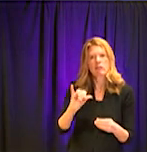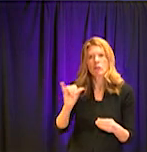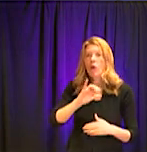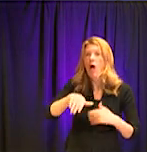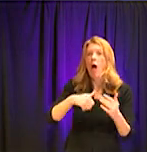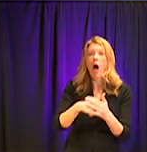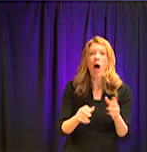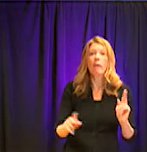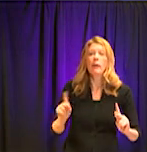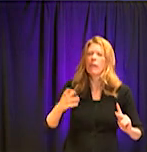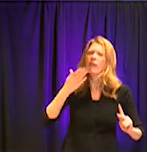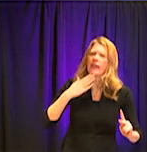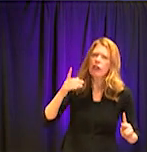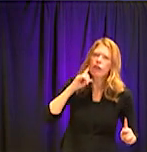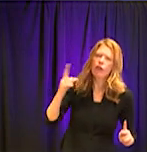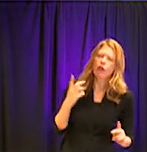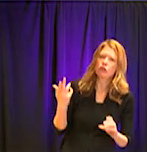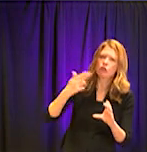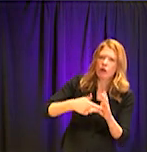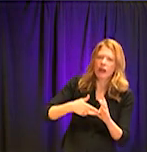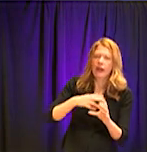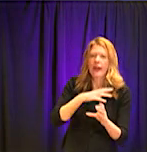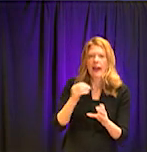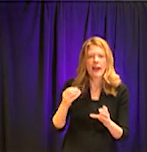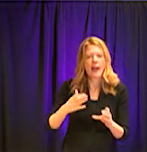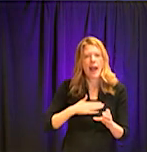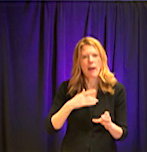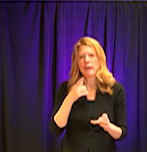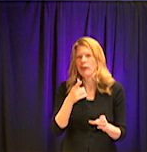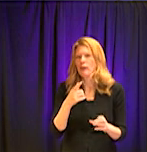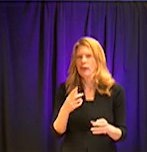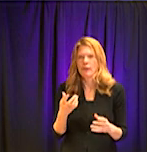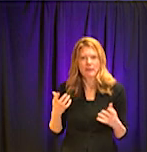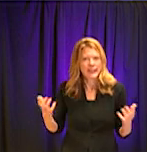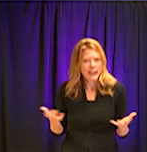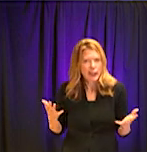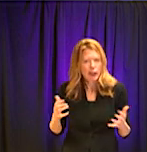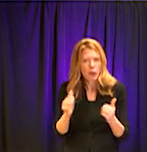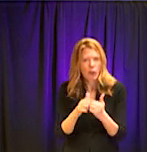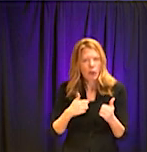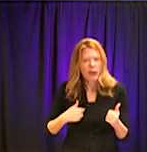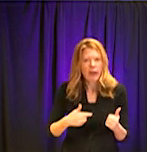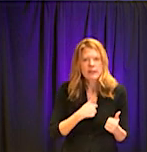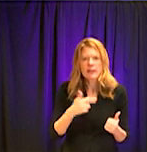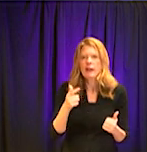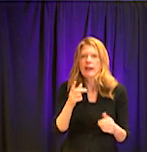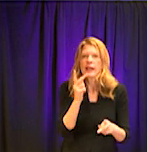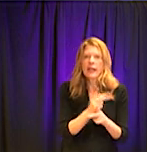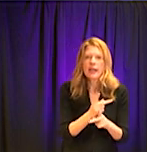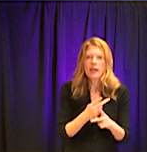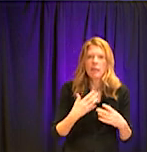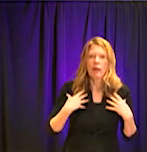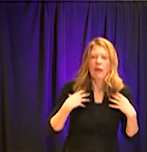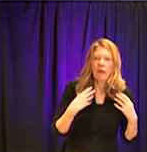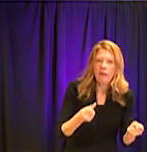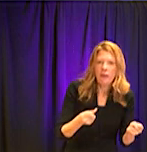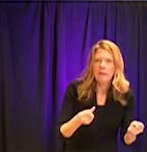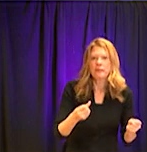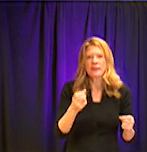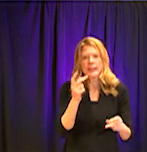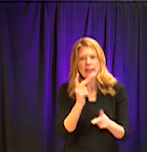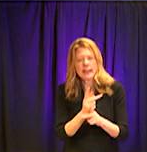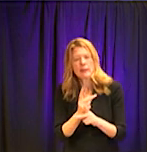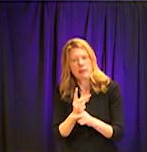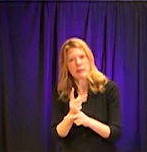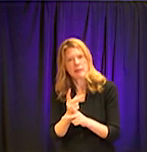thanks for joining in. We're glad you stuck with us. Uh, stay well, stay healthy, and maybe we'll see you this time next